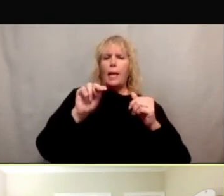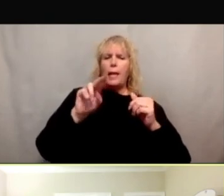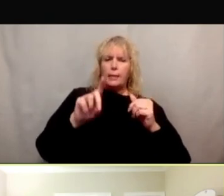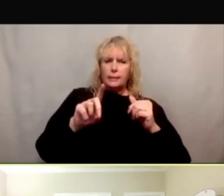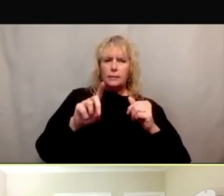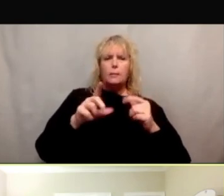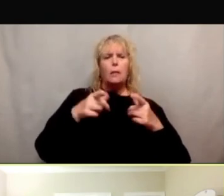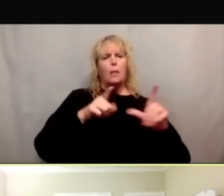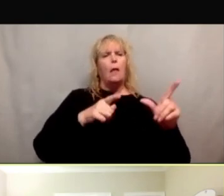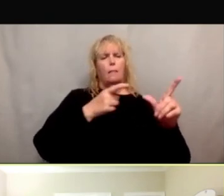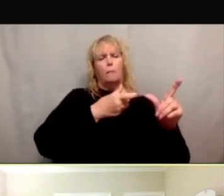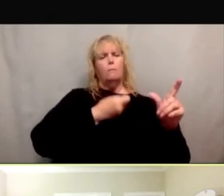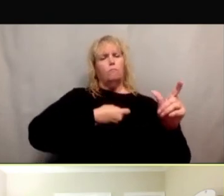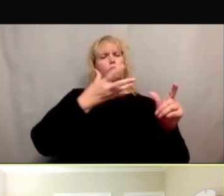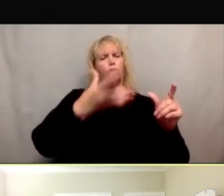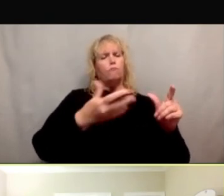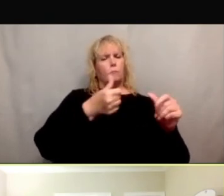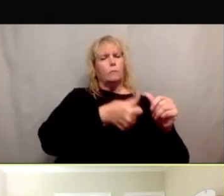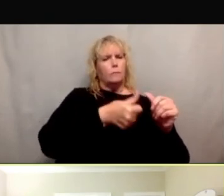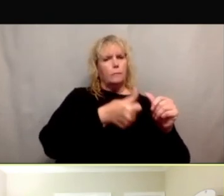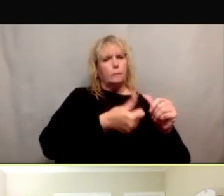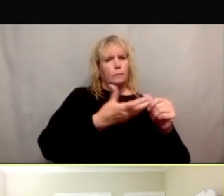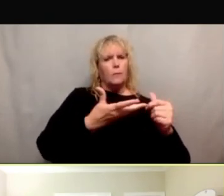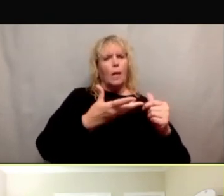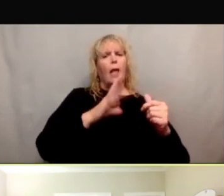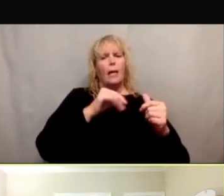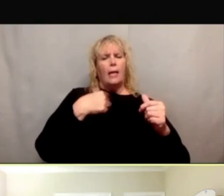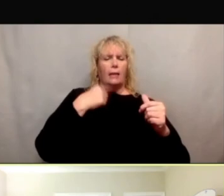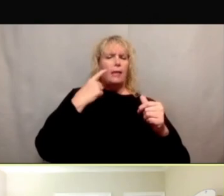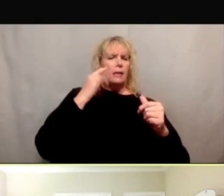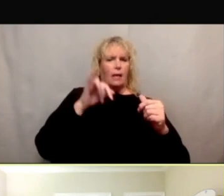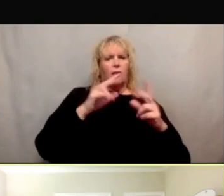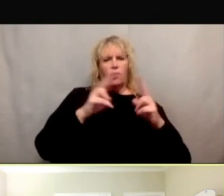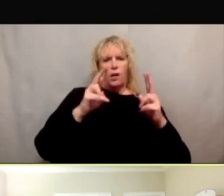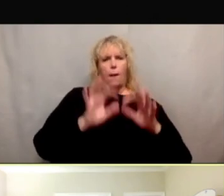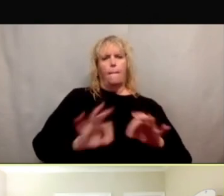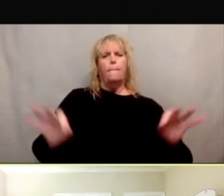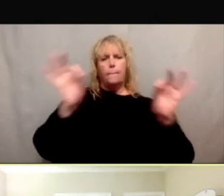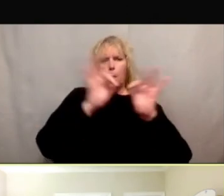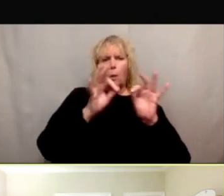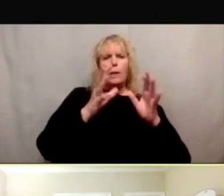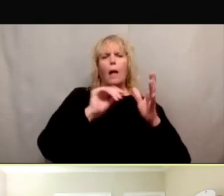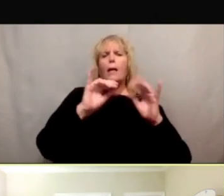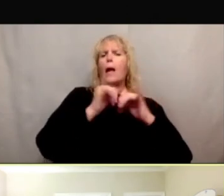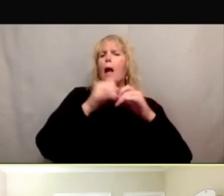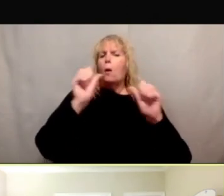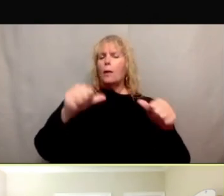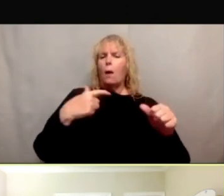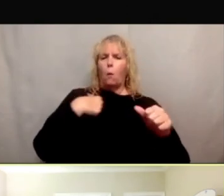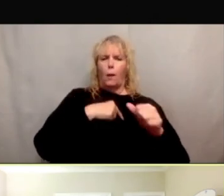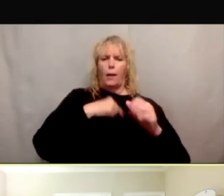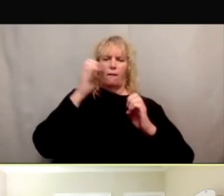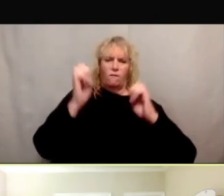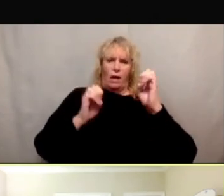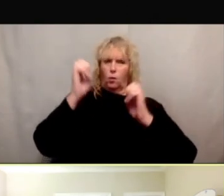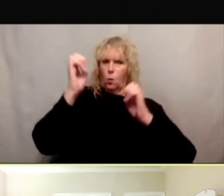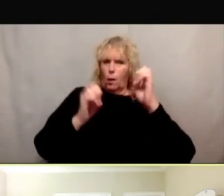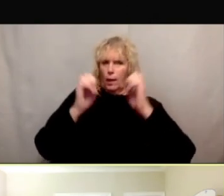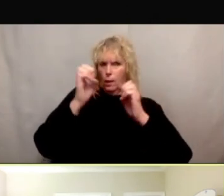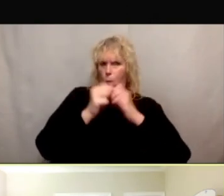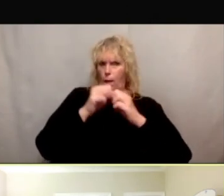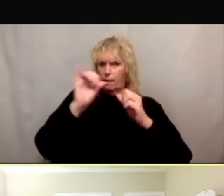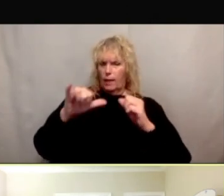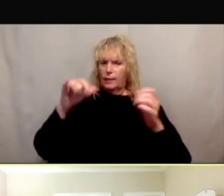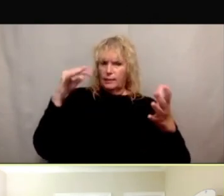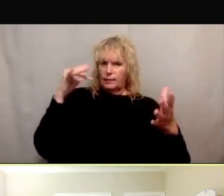to speak their voice. And so I think that's really important in thinking about how are we evaluating these studies, and